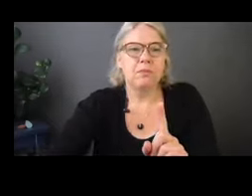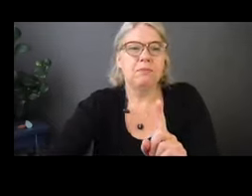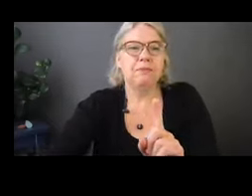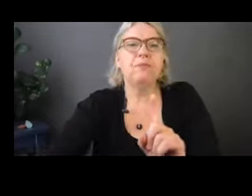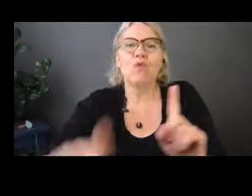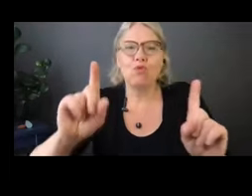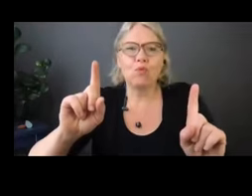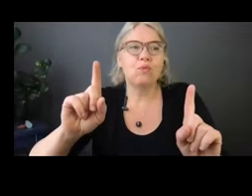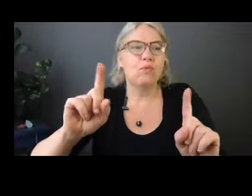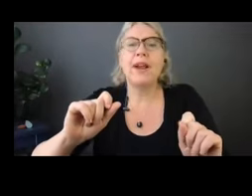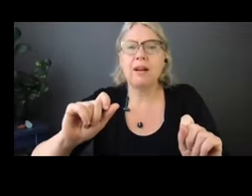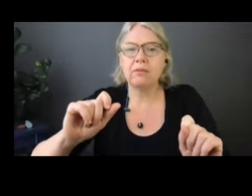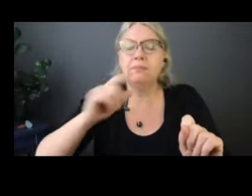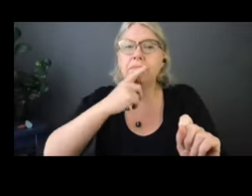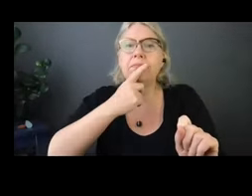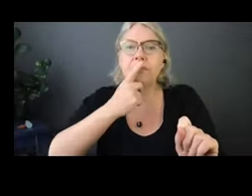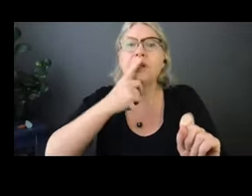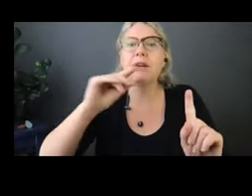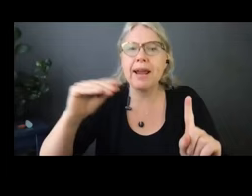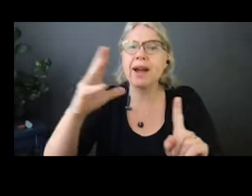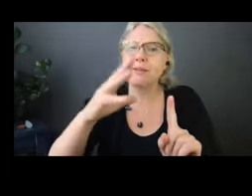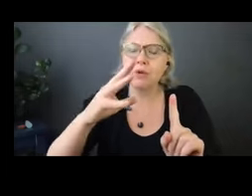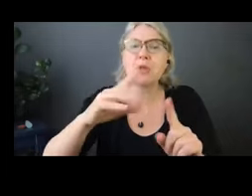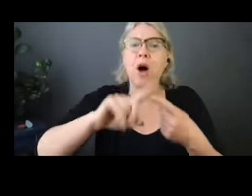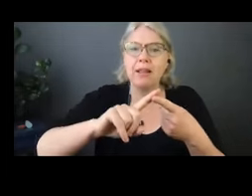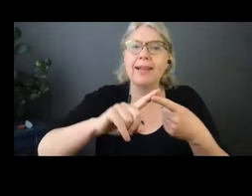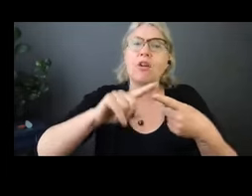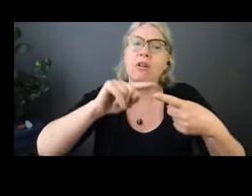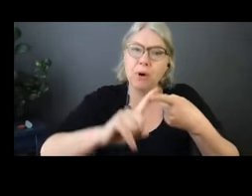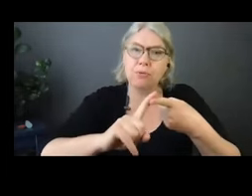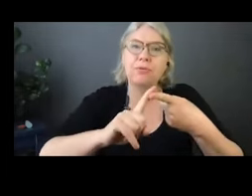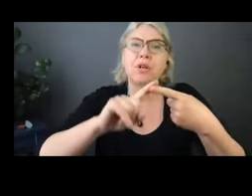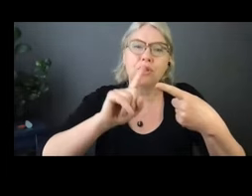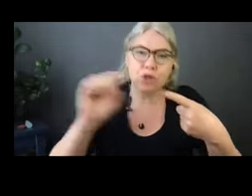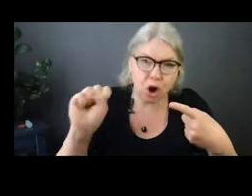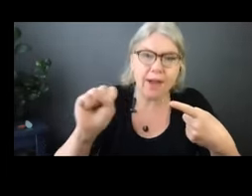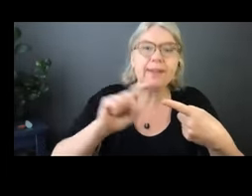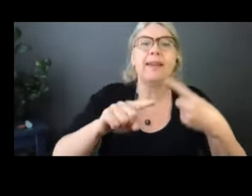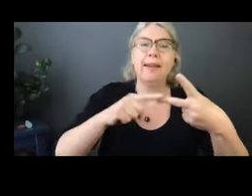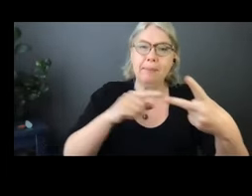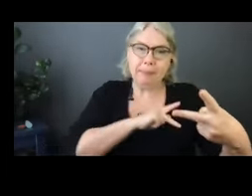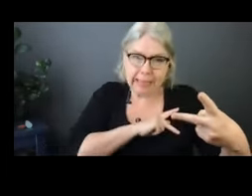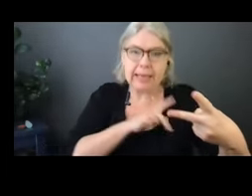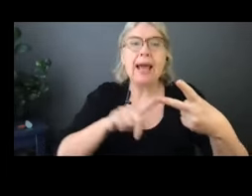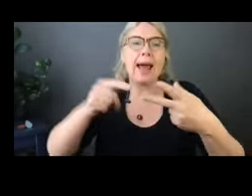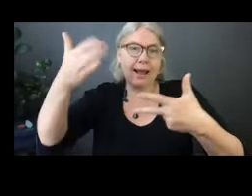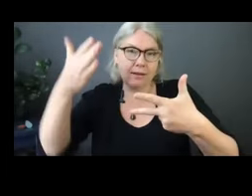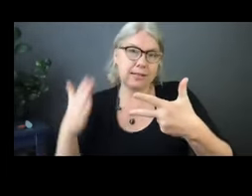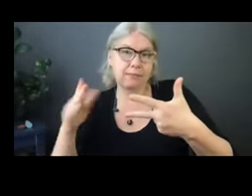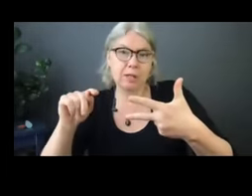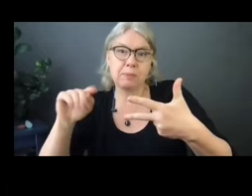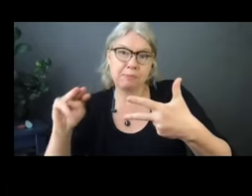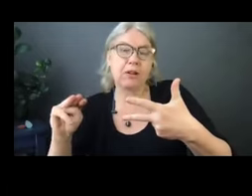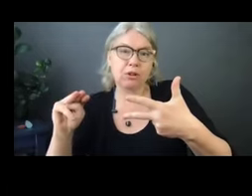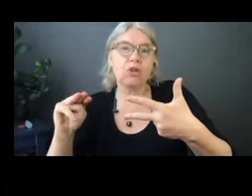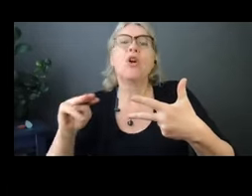And do we need to spotlight the... Yeah, Rehan, if you spotlight both Sean, me, and